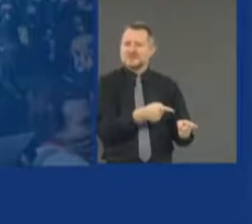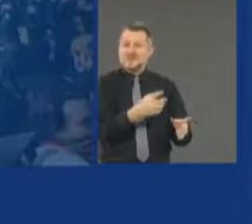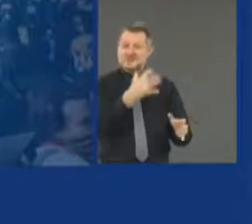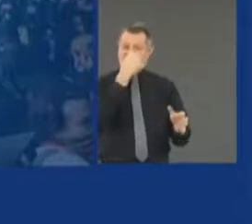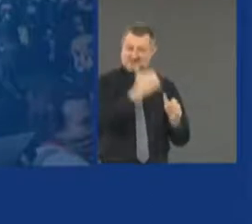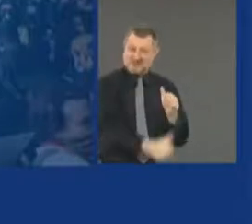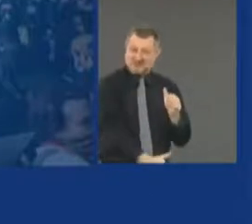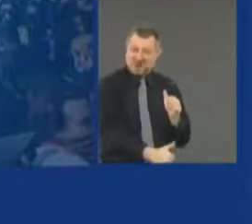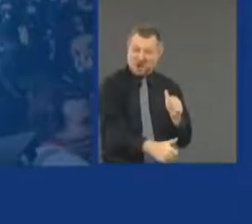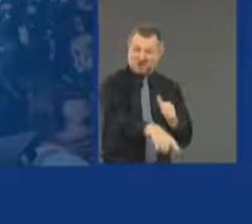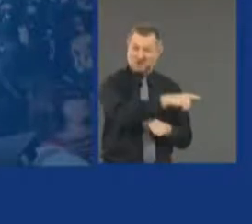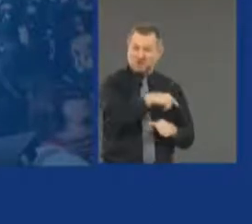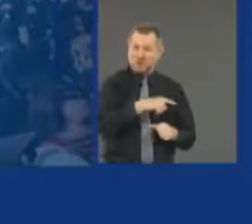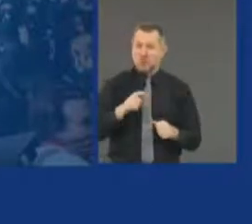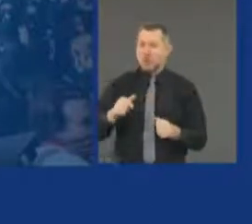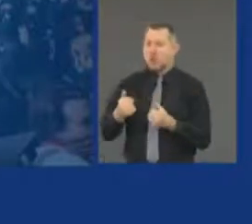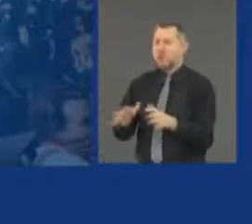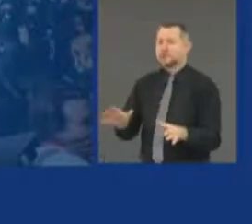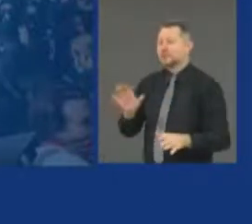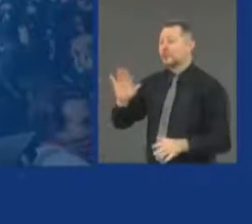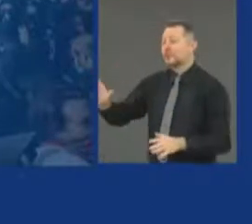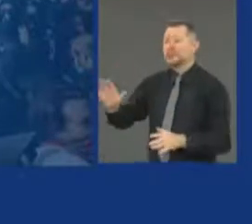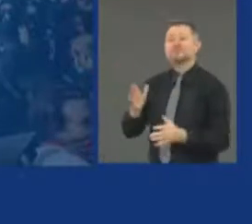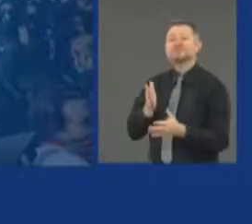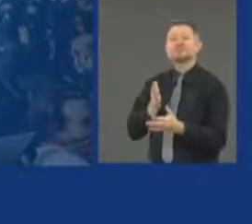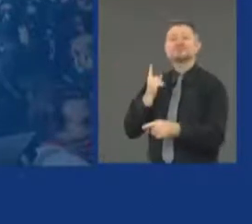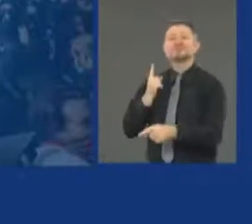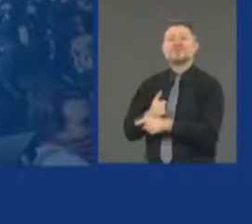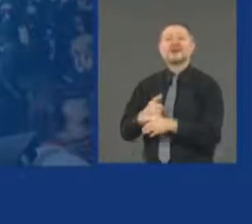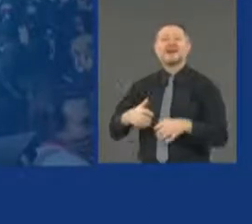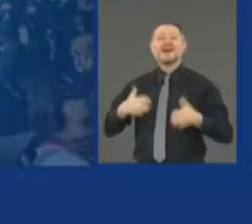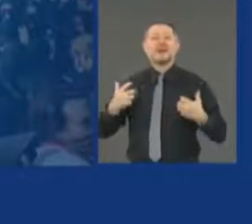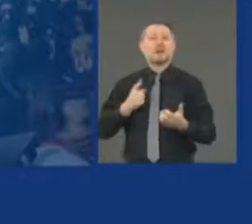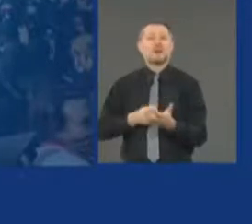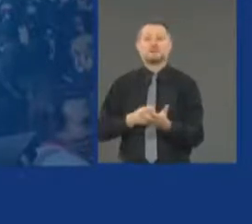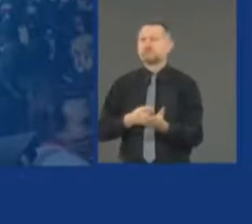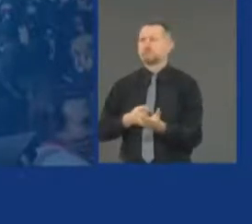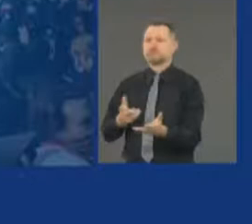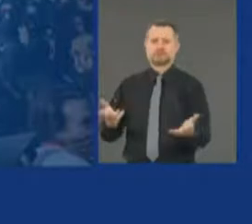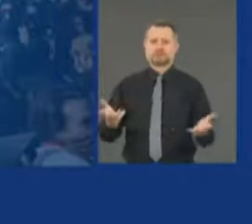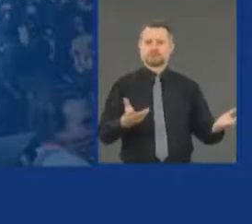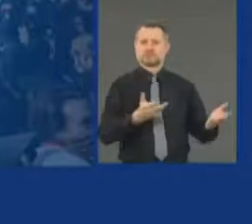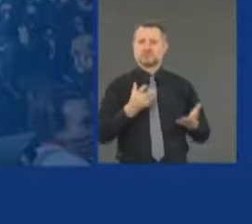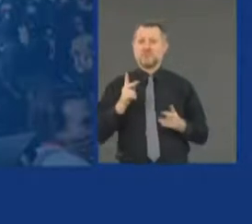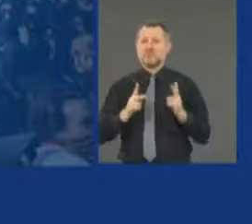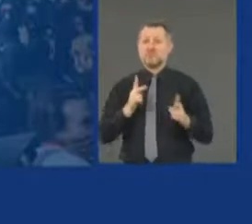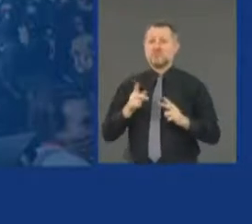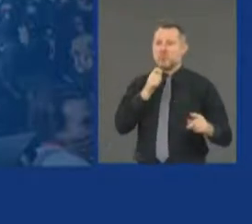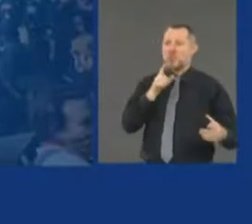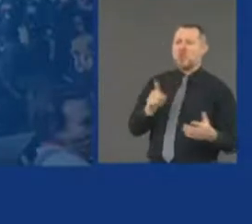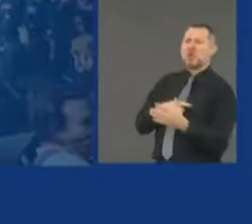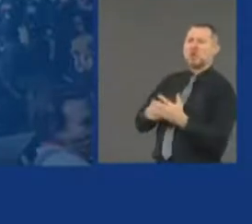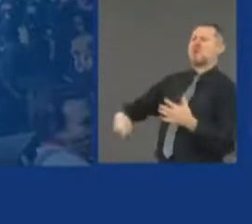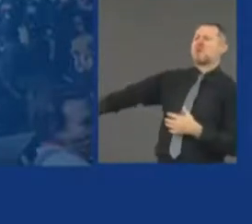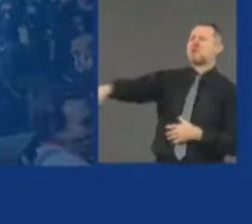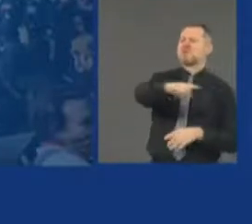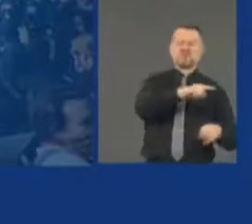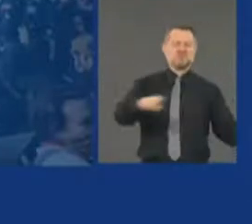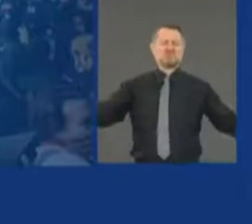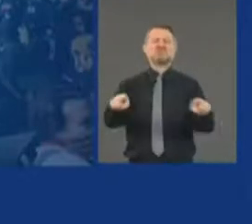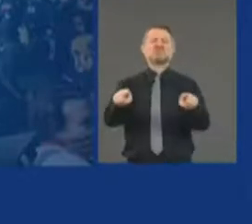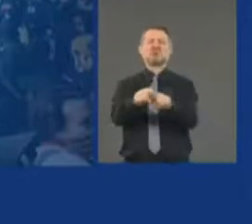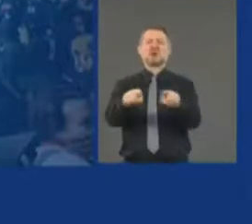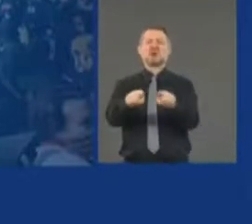When you are violent, you play to the critics who want to say, oh, they're all violent looters. They're all a criminal